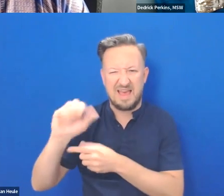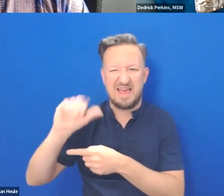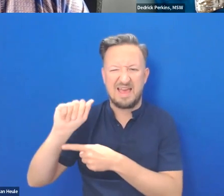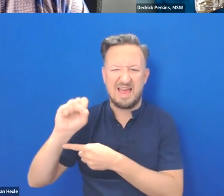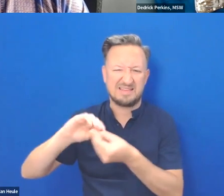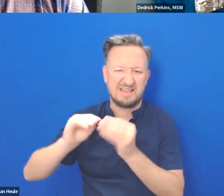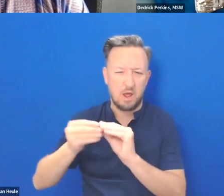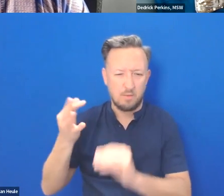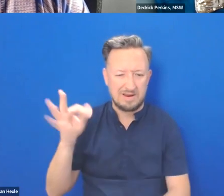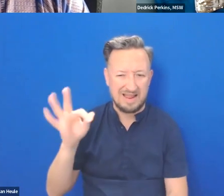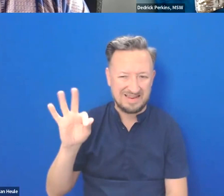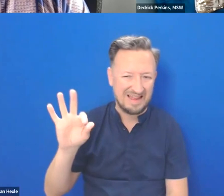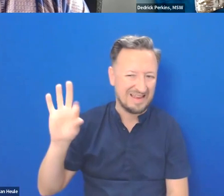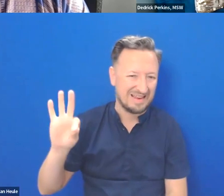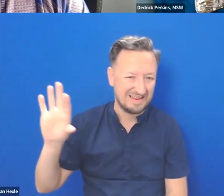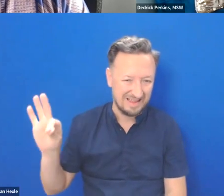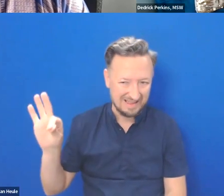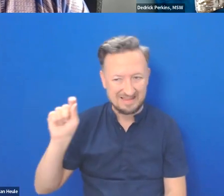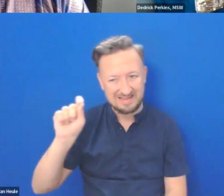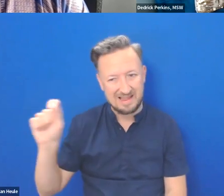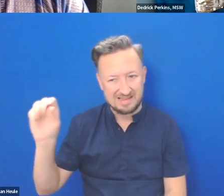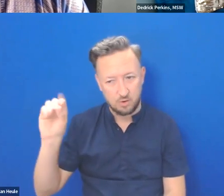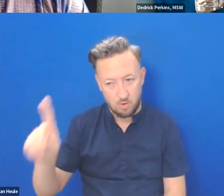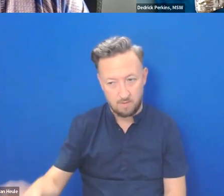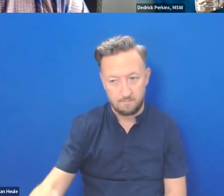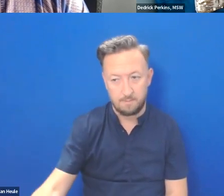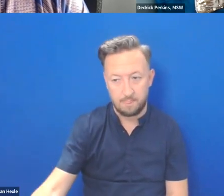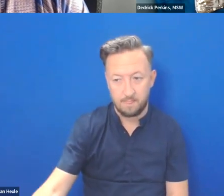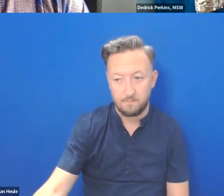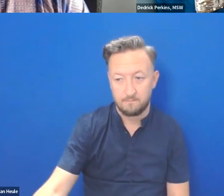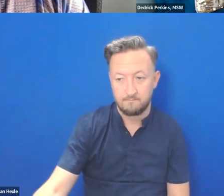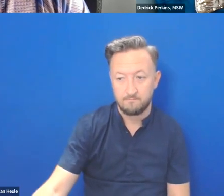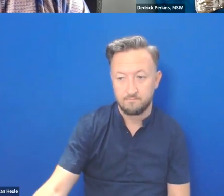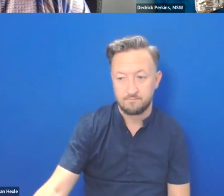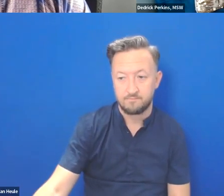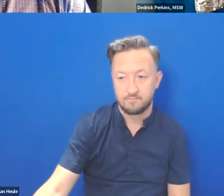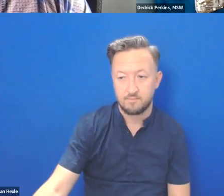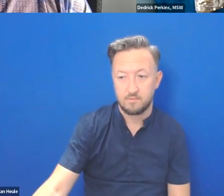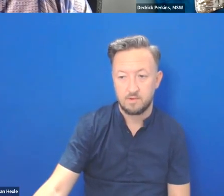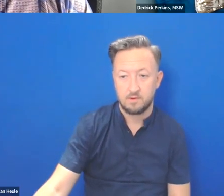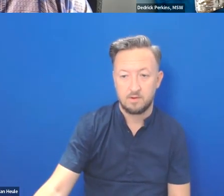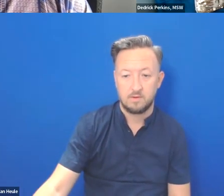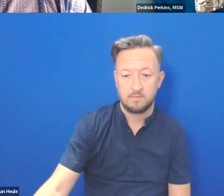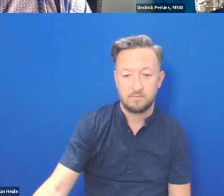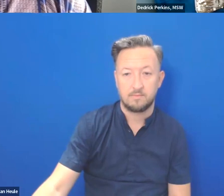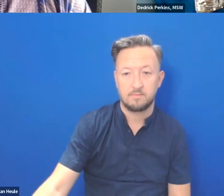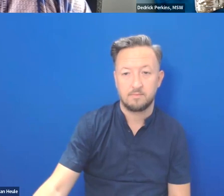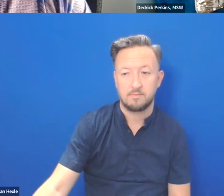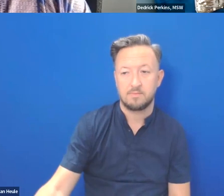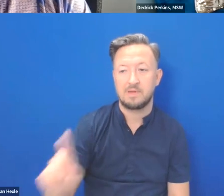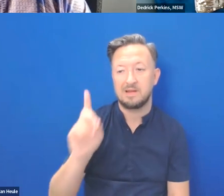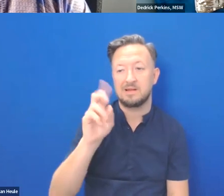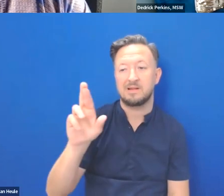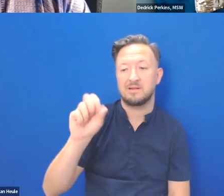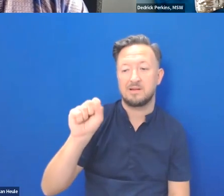1999-01. Dr. Tsai received his PhD